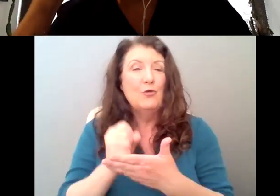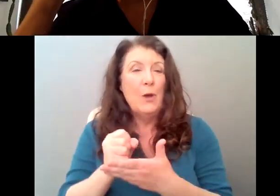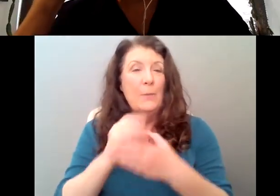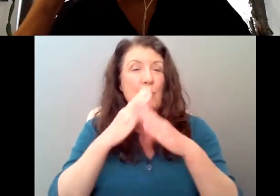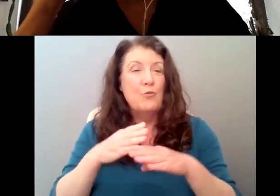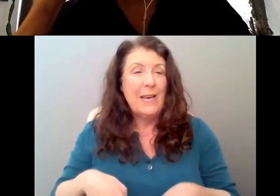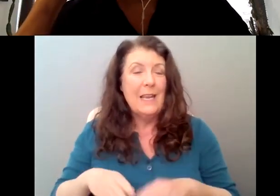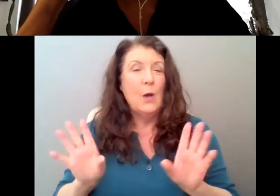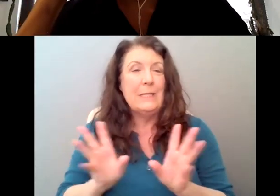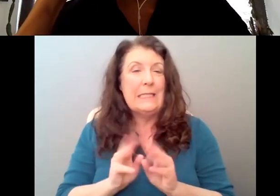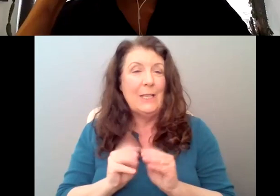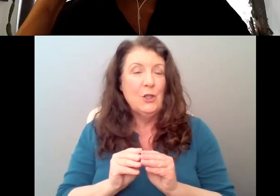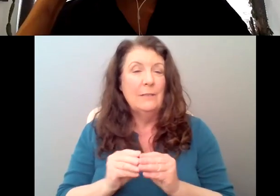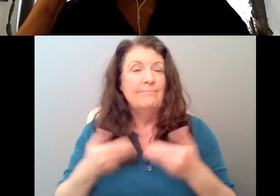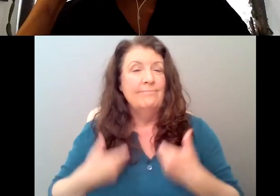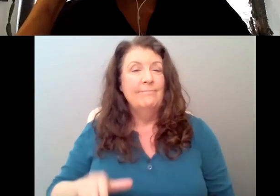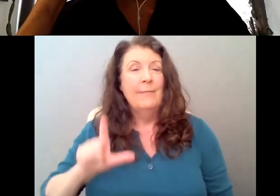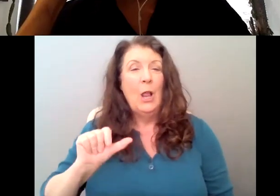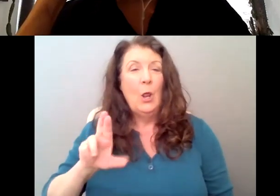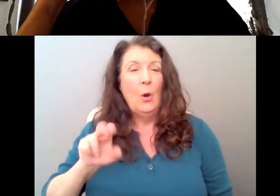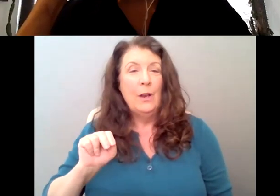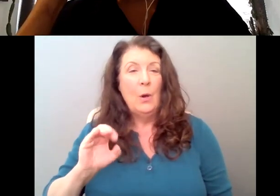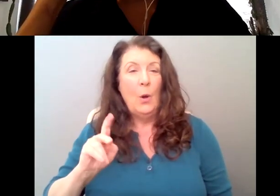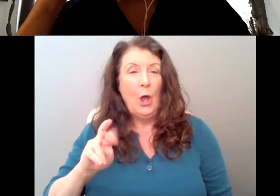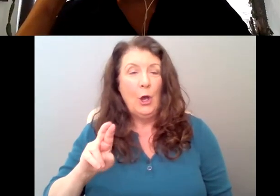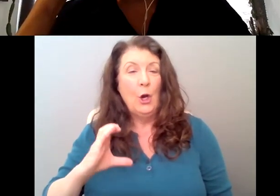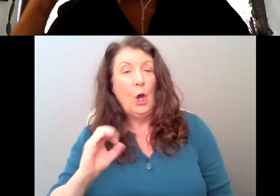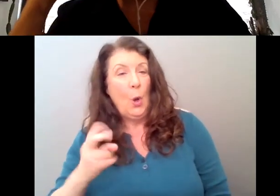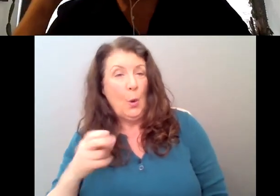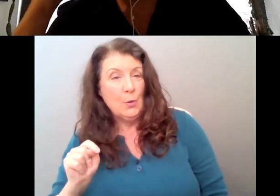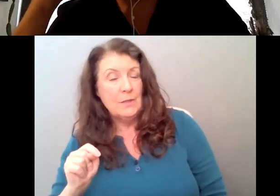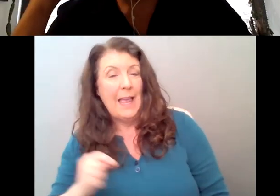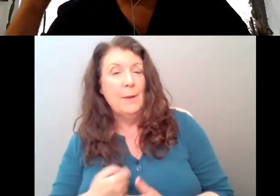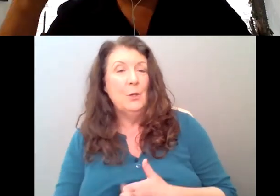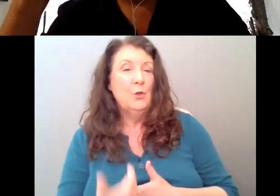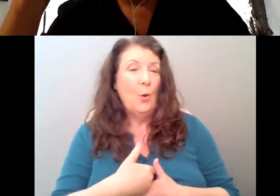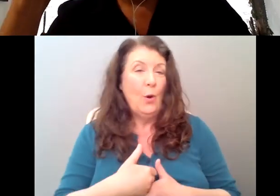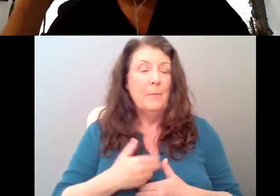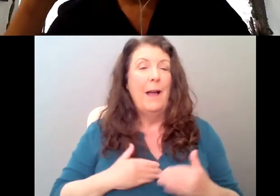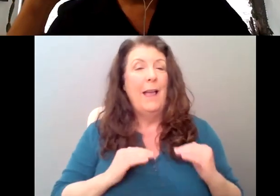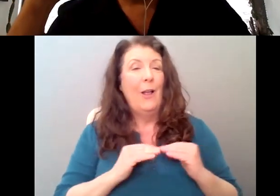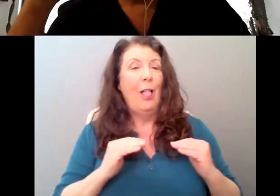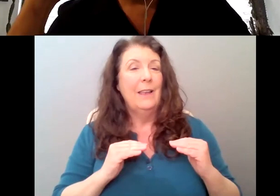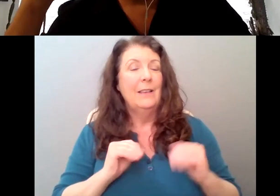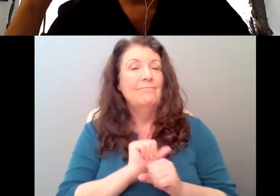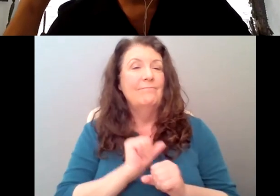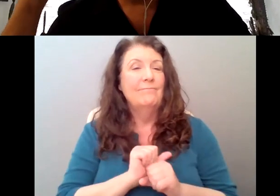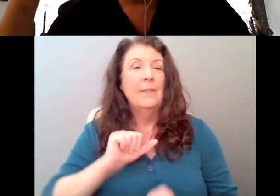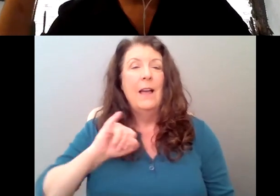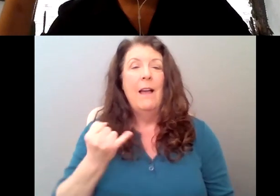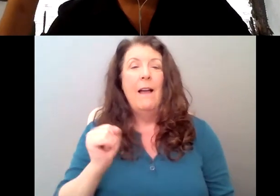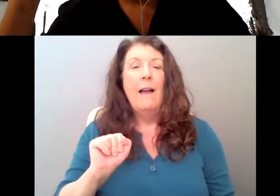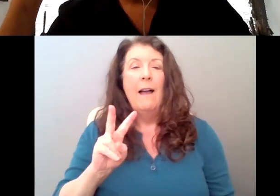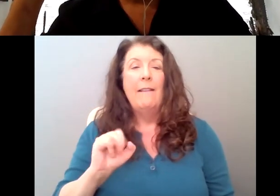I am Lauren O'Connor, your co-host for this event, and joining me is my colleague Javier Barrios, and we are script librarians